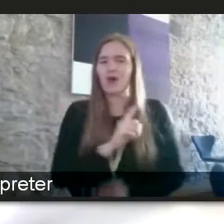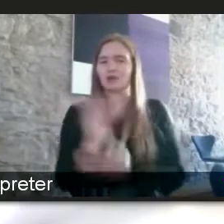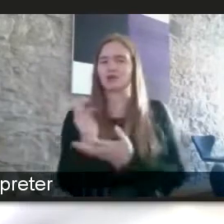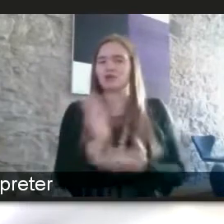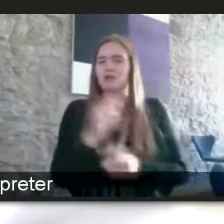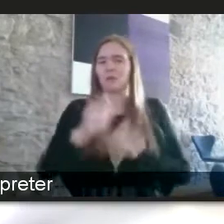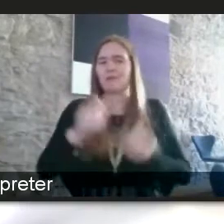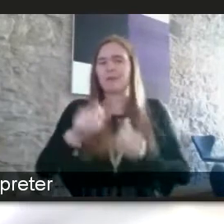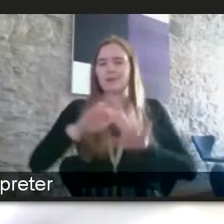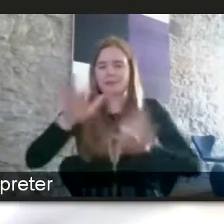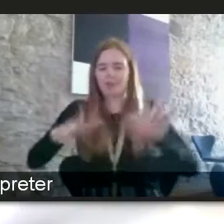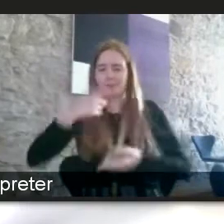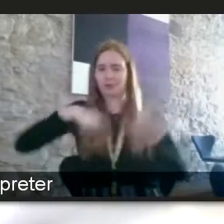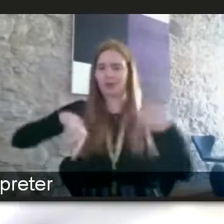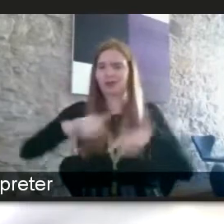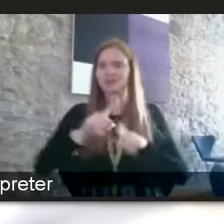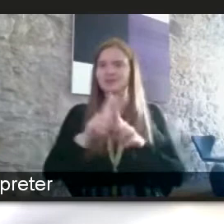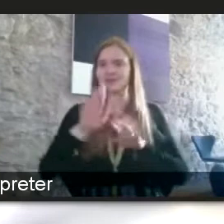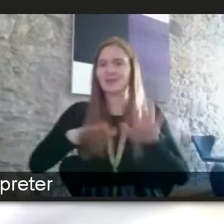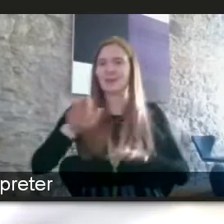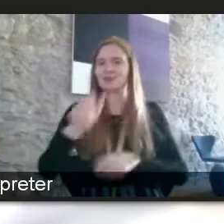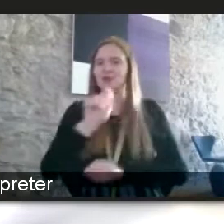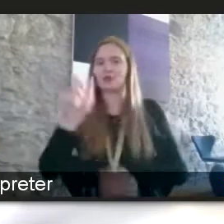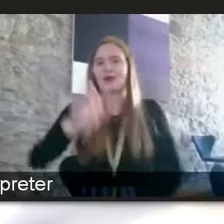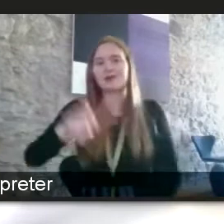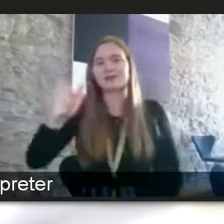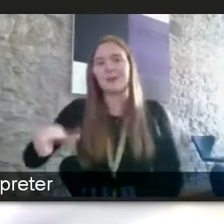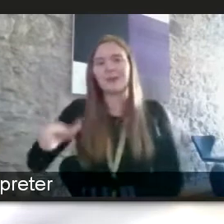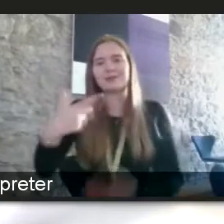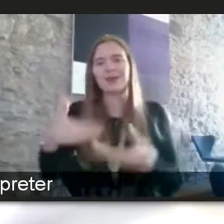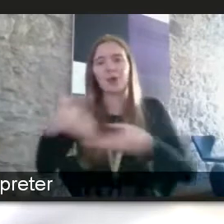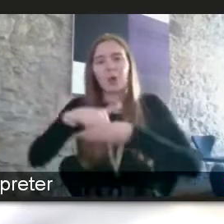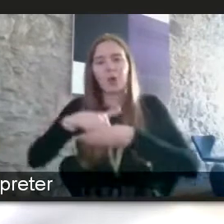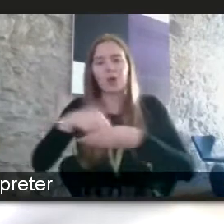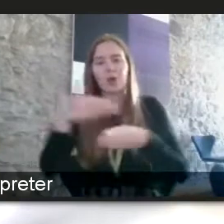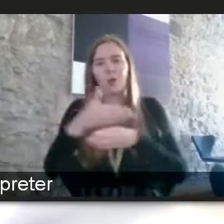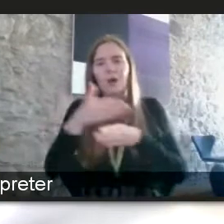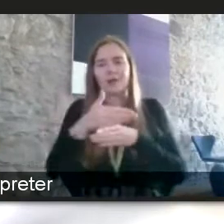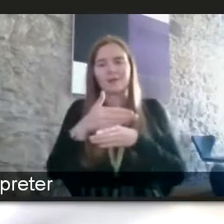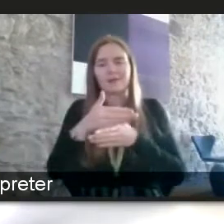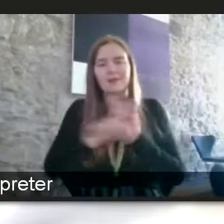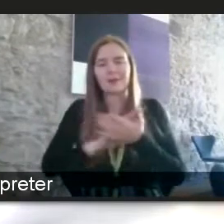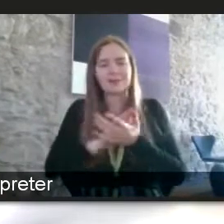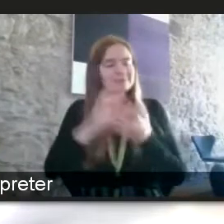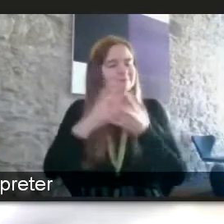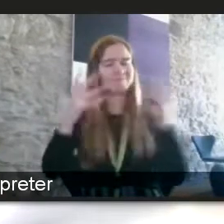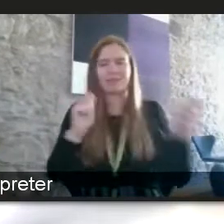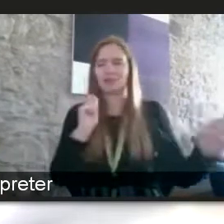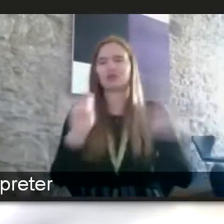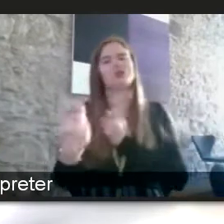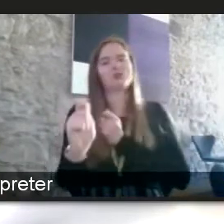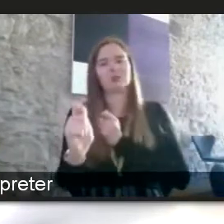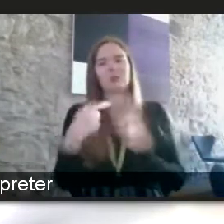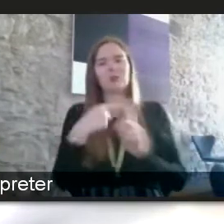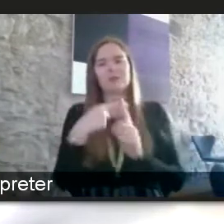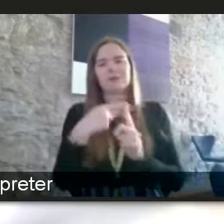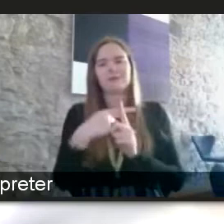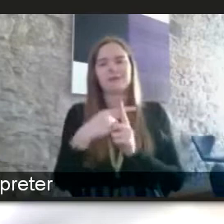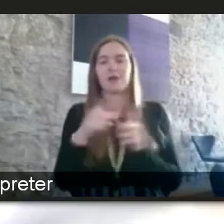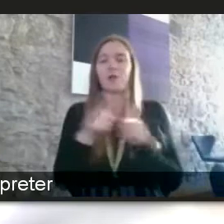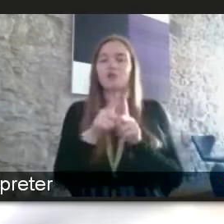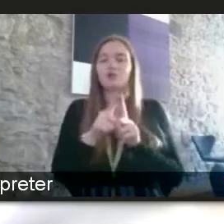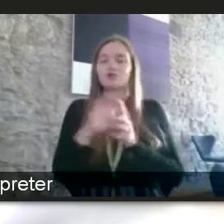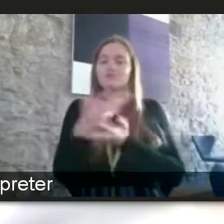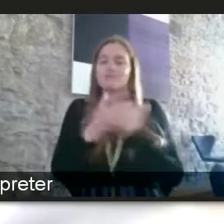like us like your customers and include them in the workforce and i think that would make the biggest change and then talk about